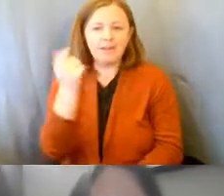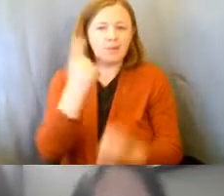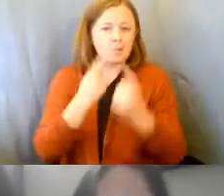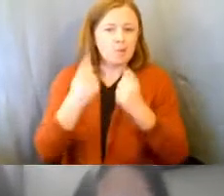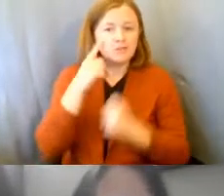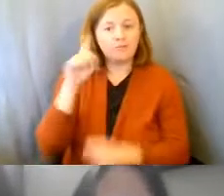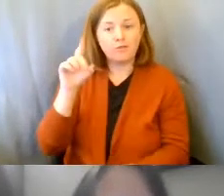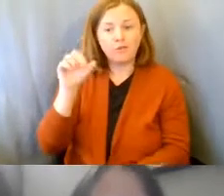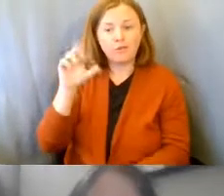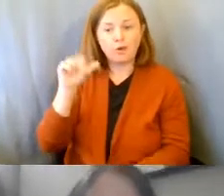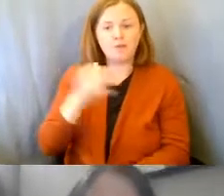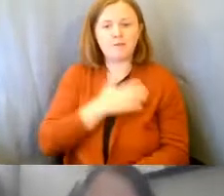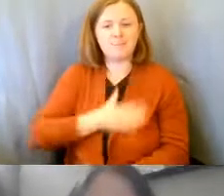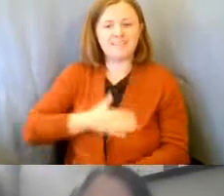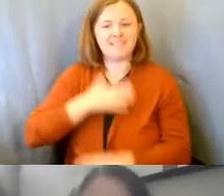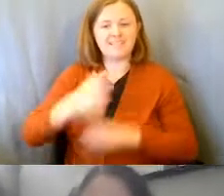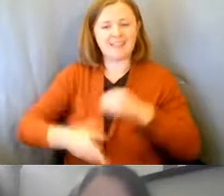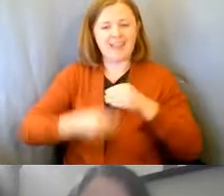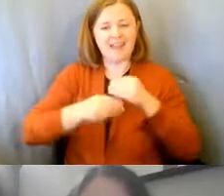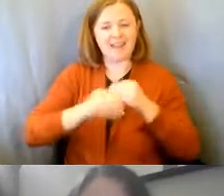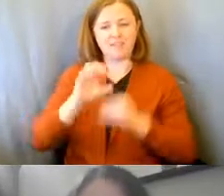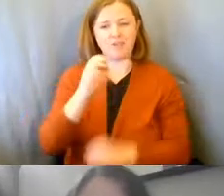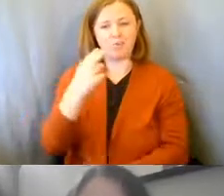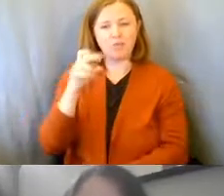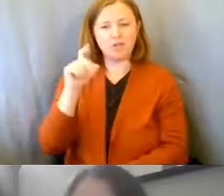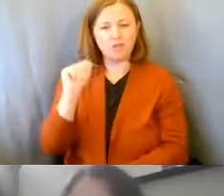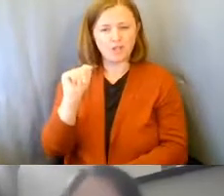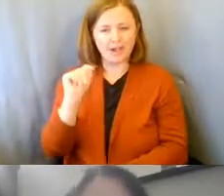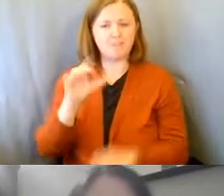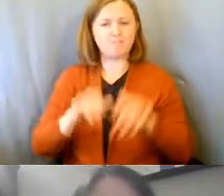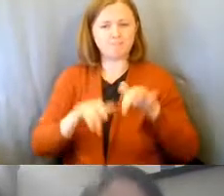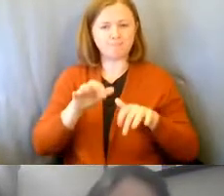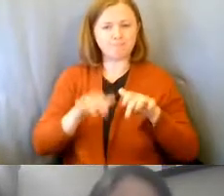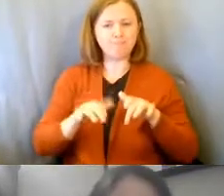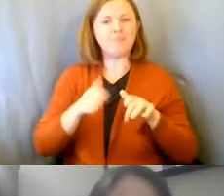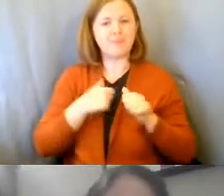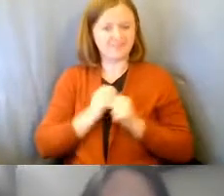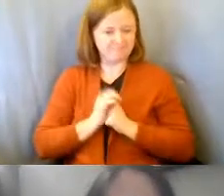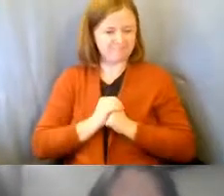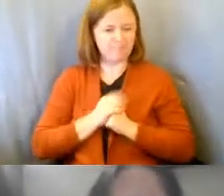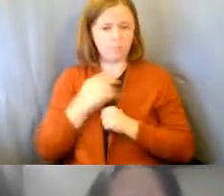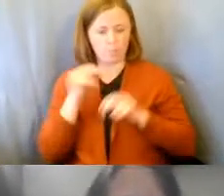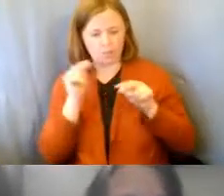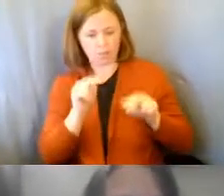Darla, please put them in the chat. We're monitoring that. And thank you so much.